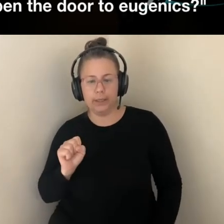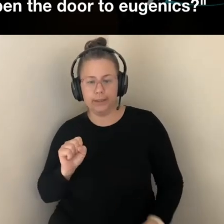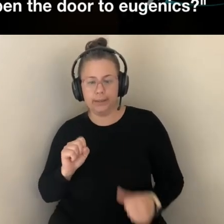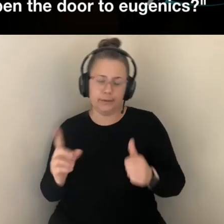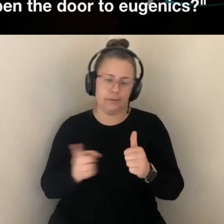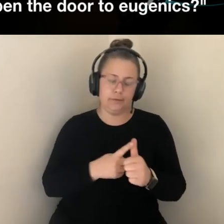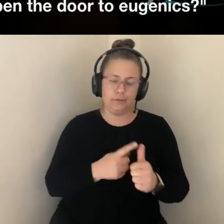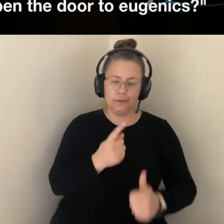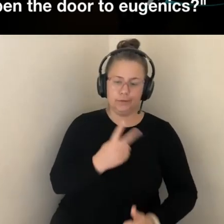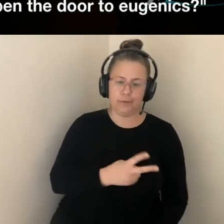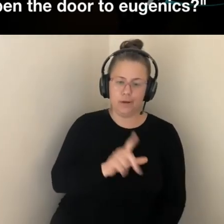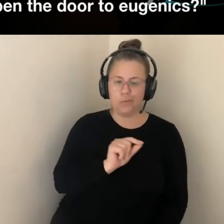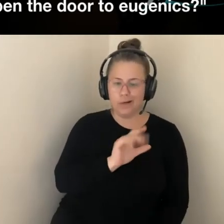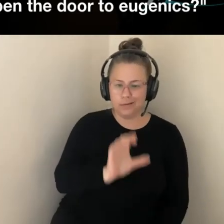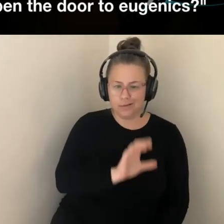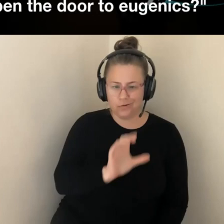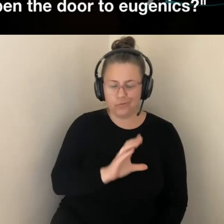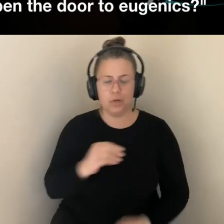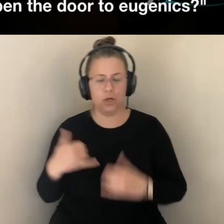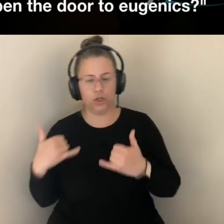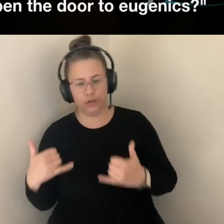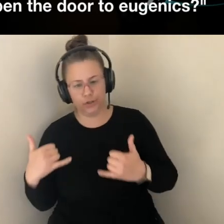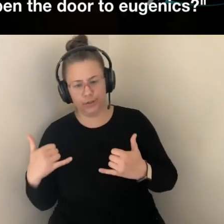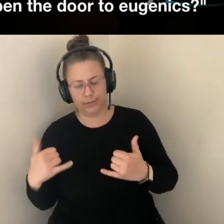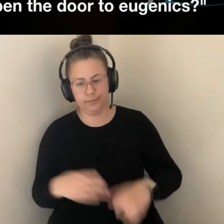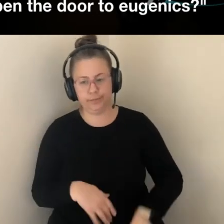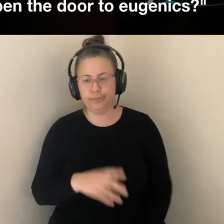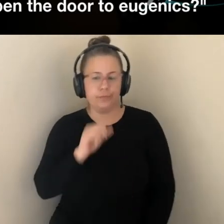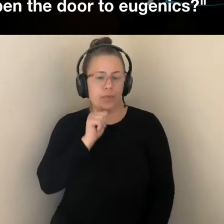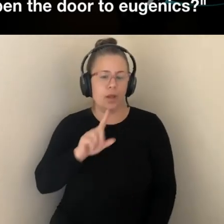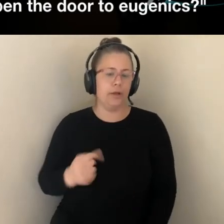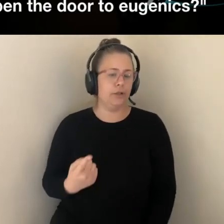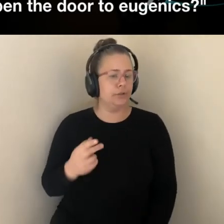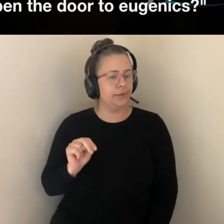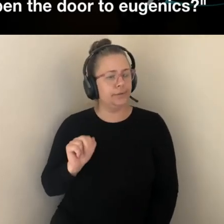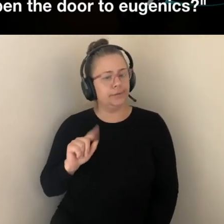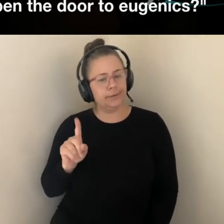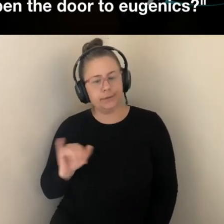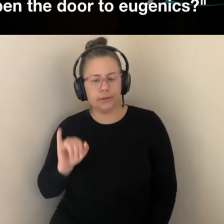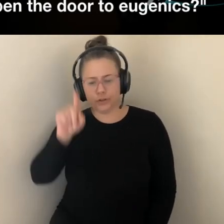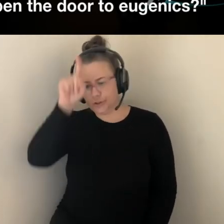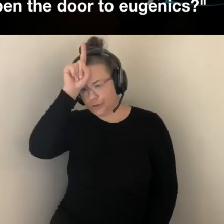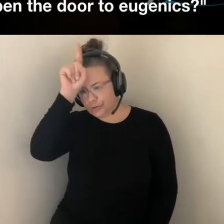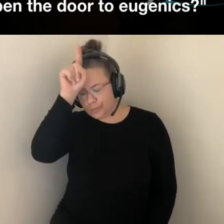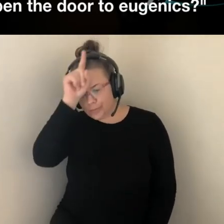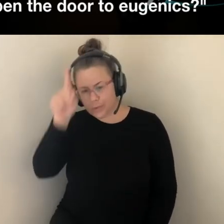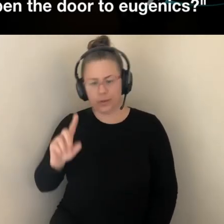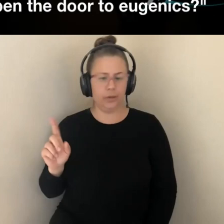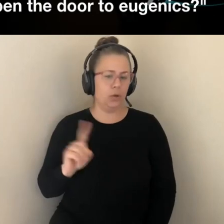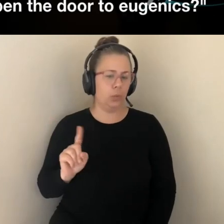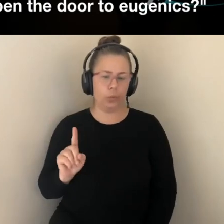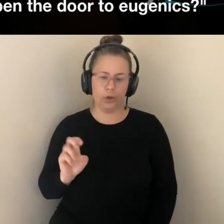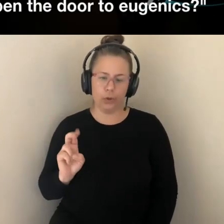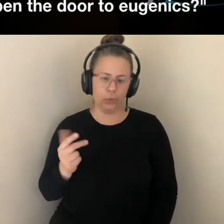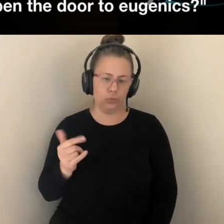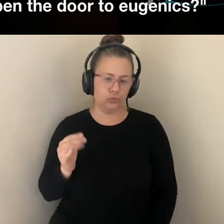THEY DO NOTE THAT IT WASN'T JUST NAZI GERMANY WHERE EUGENIC IDEAS FLOURISHED AND THAT IN FACT, BEFORE THE TWO WORLD WARS, EUGENICS